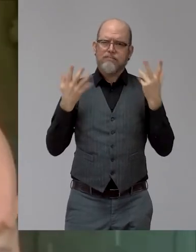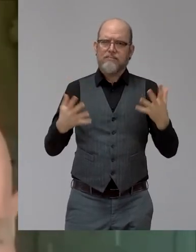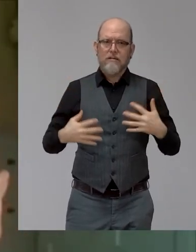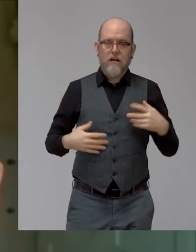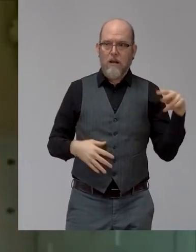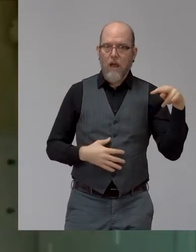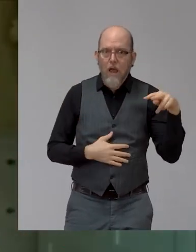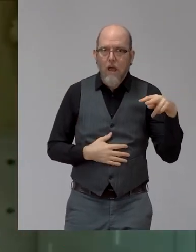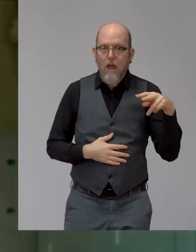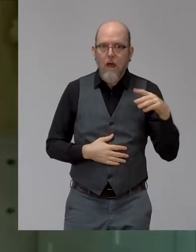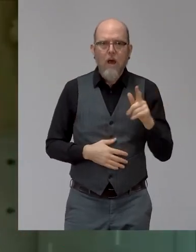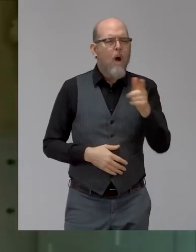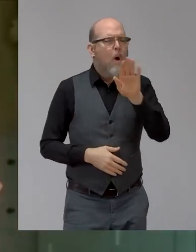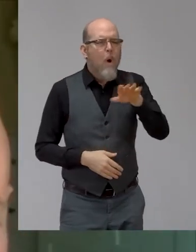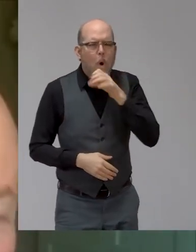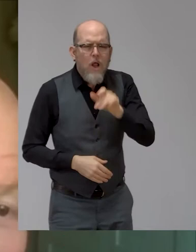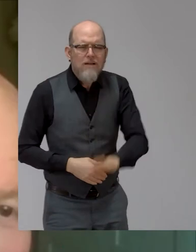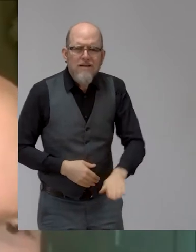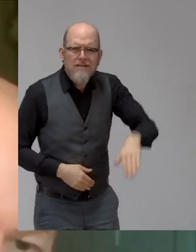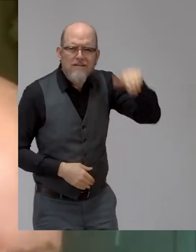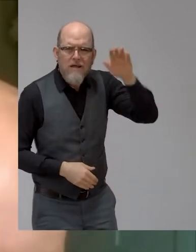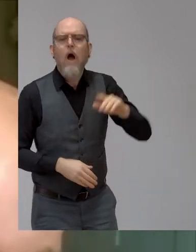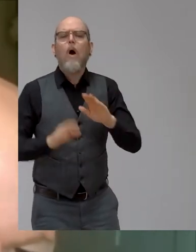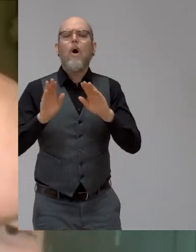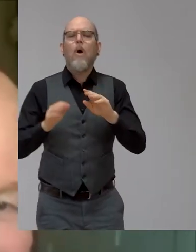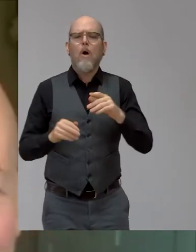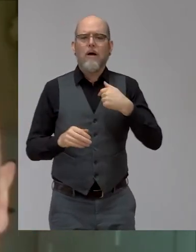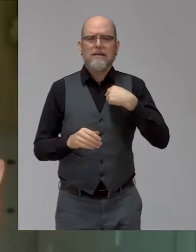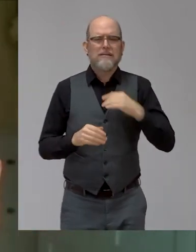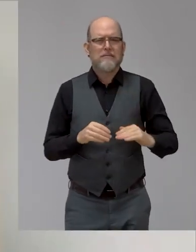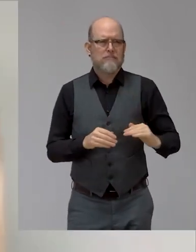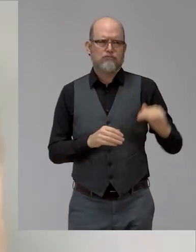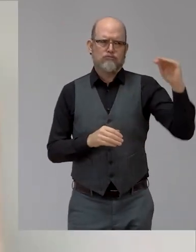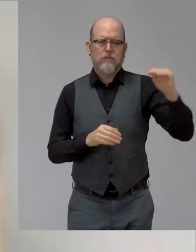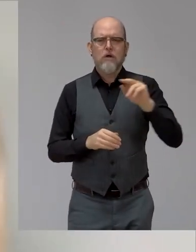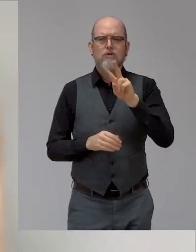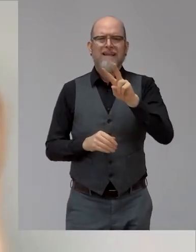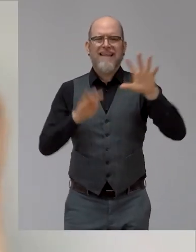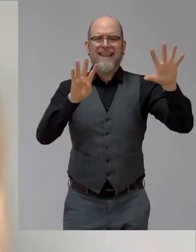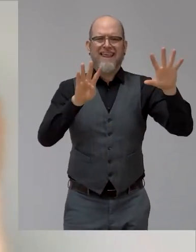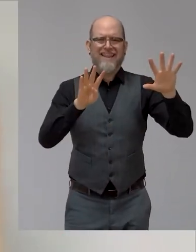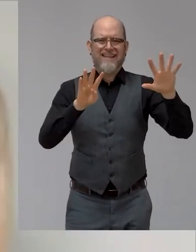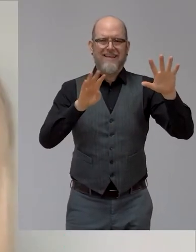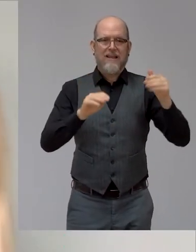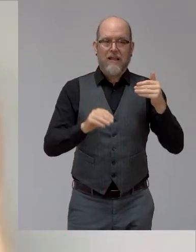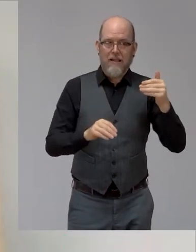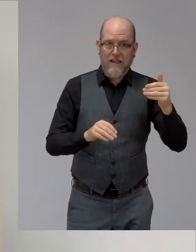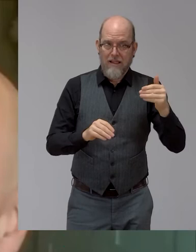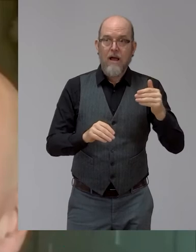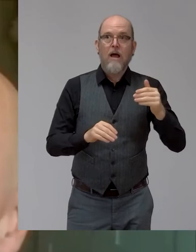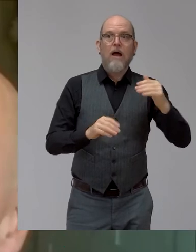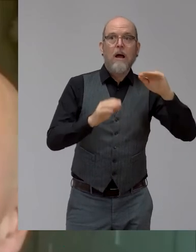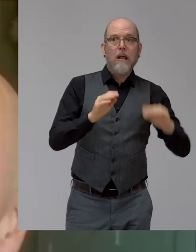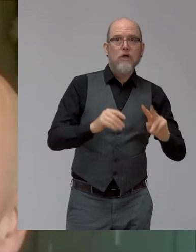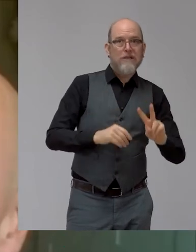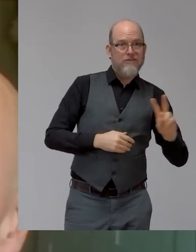29 and I've got 25 and 22. So, I mean, they're not kids, but... No, no, hold on. They're still your kids. Well, they're still my kids and I